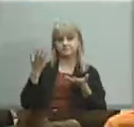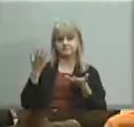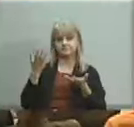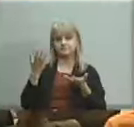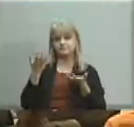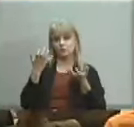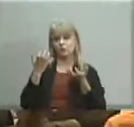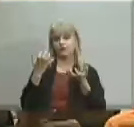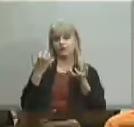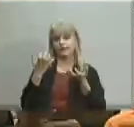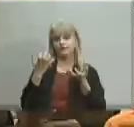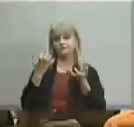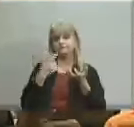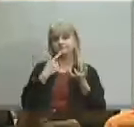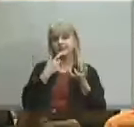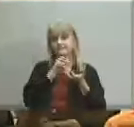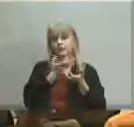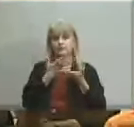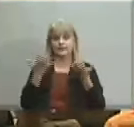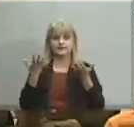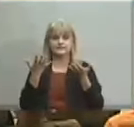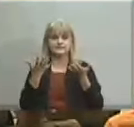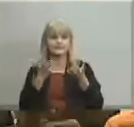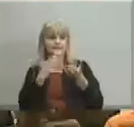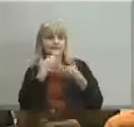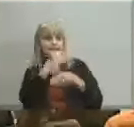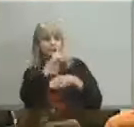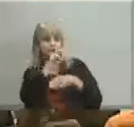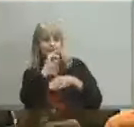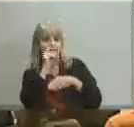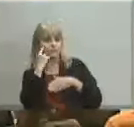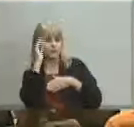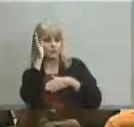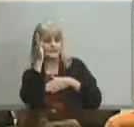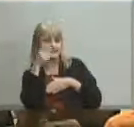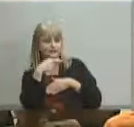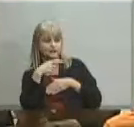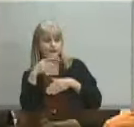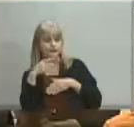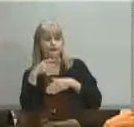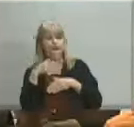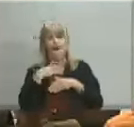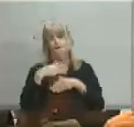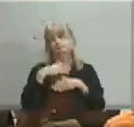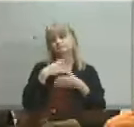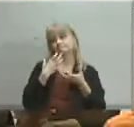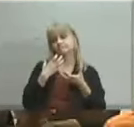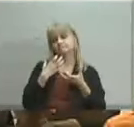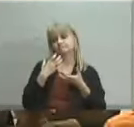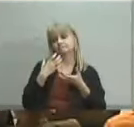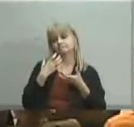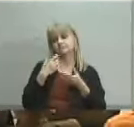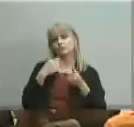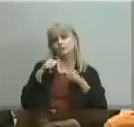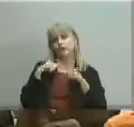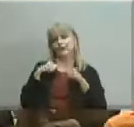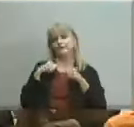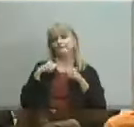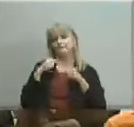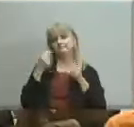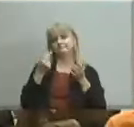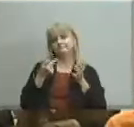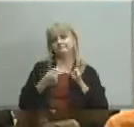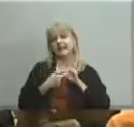just want to make a few comments um thank you dina for your presentation and i would like to go back and highlight what you said about